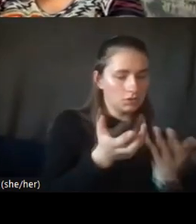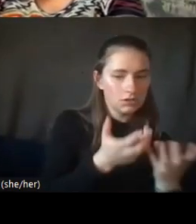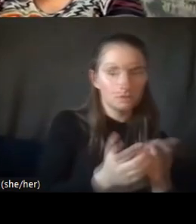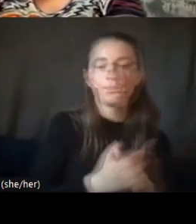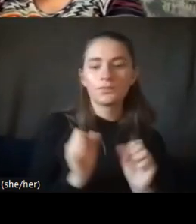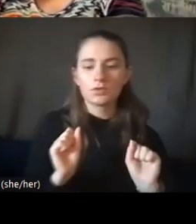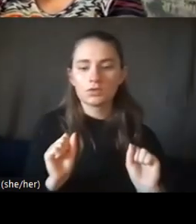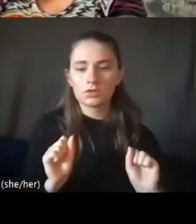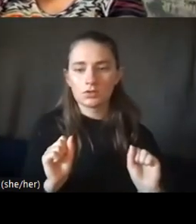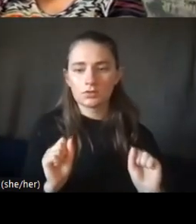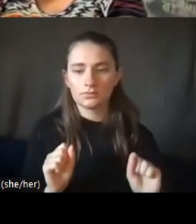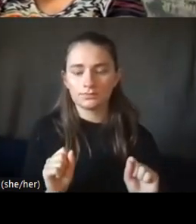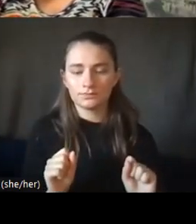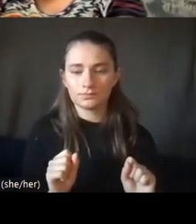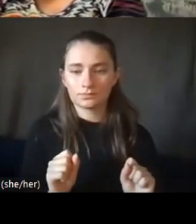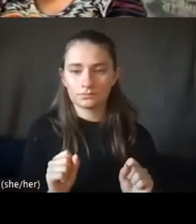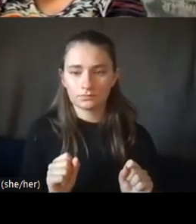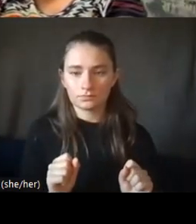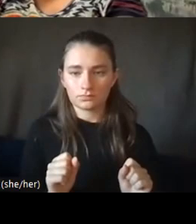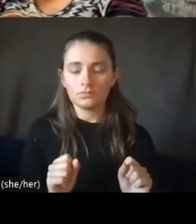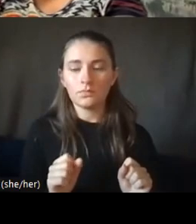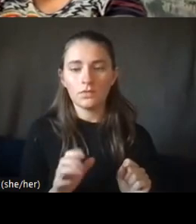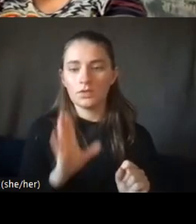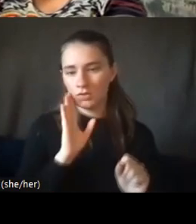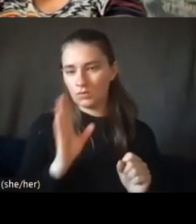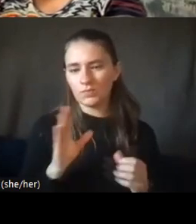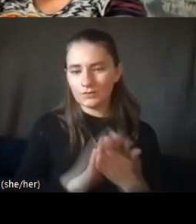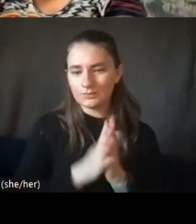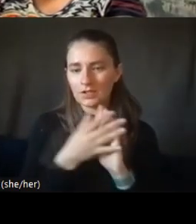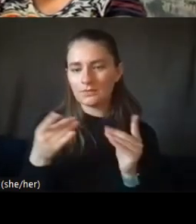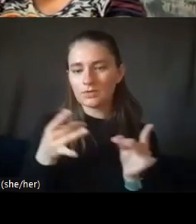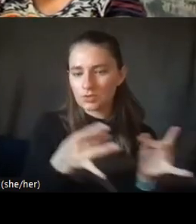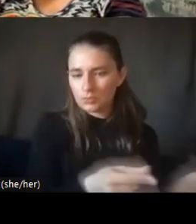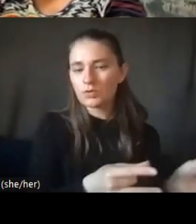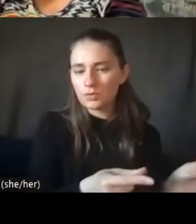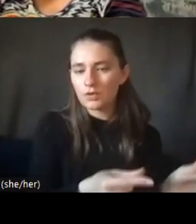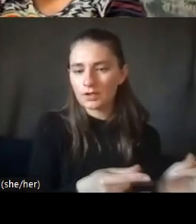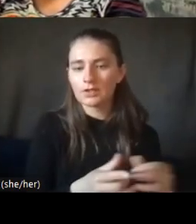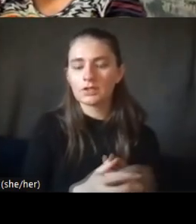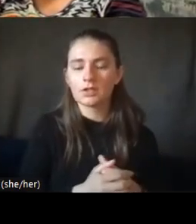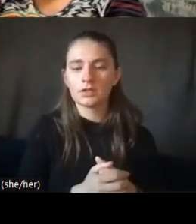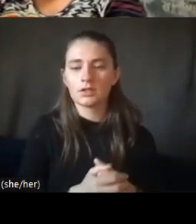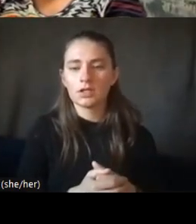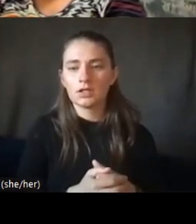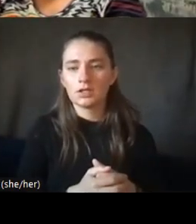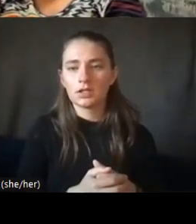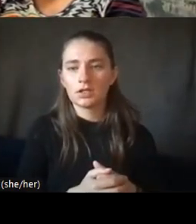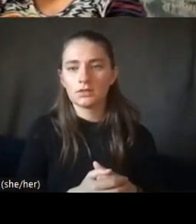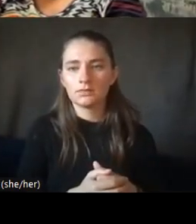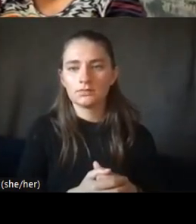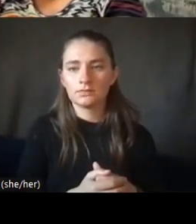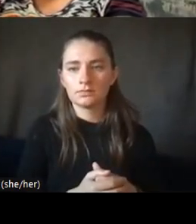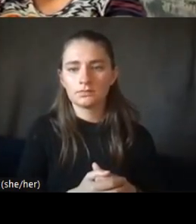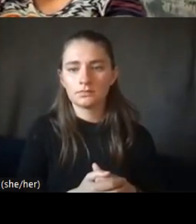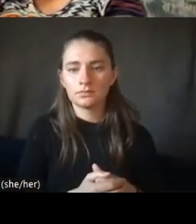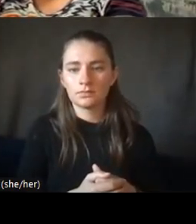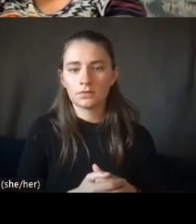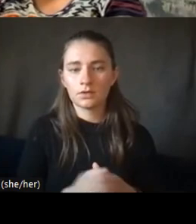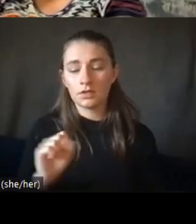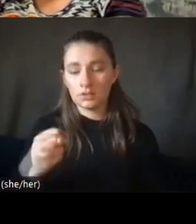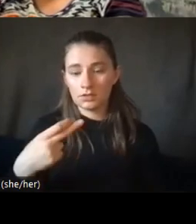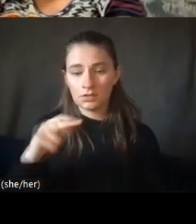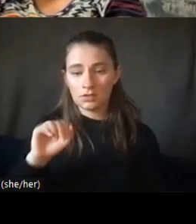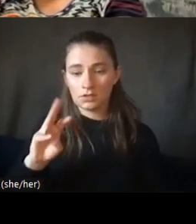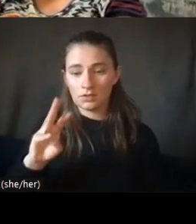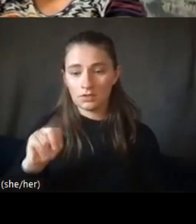that face to face. Um, so it will go a lot smoother. Um, I'm going to be taking a lot of what Sean taught me,